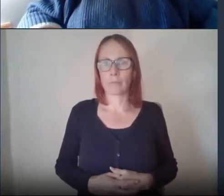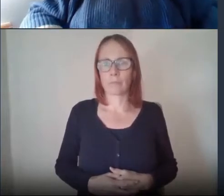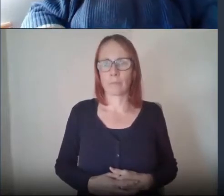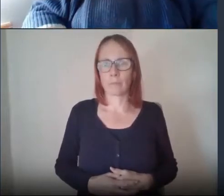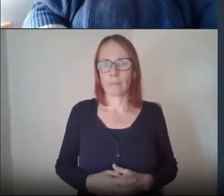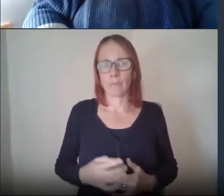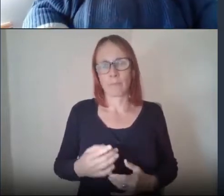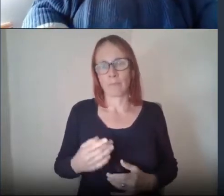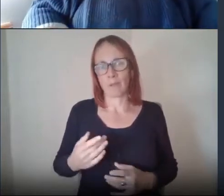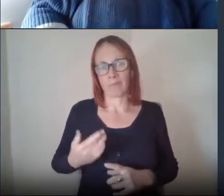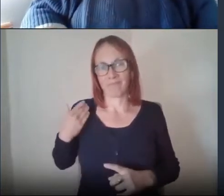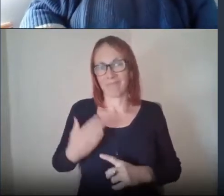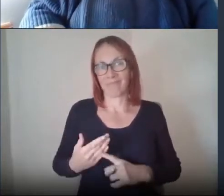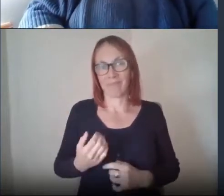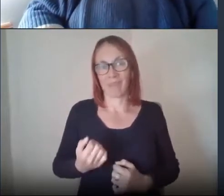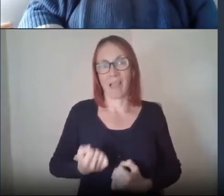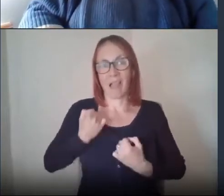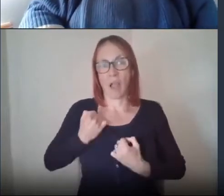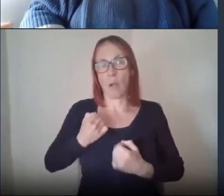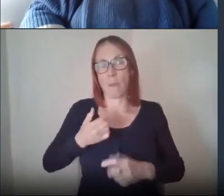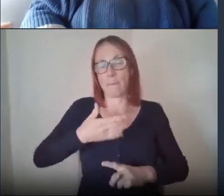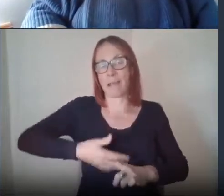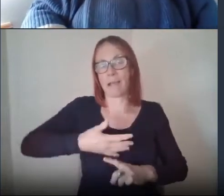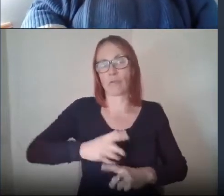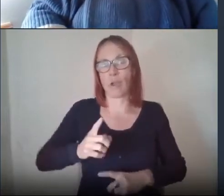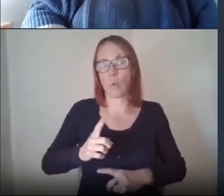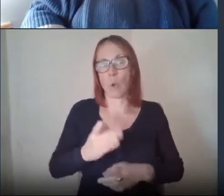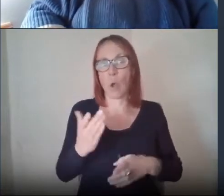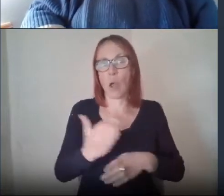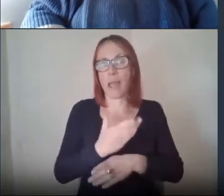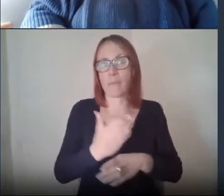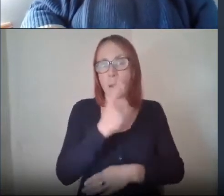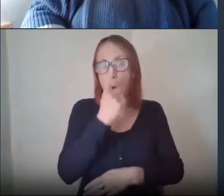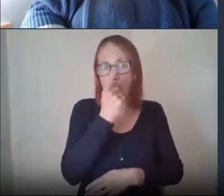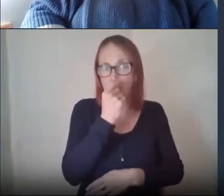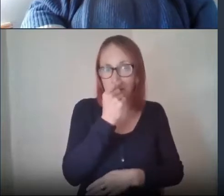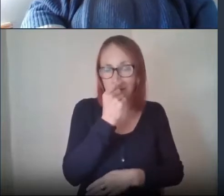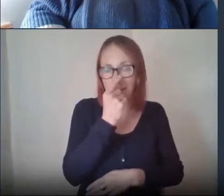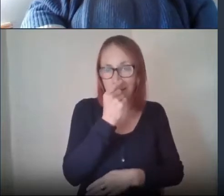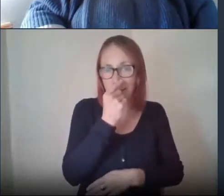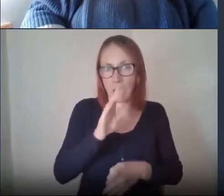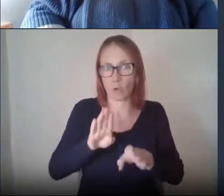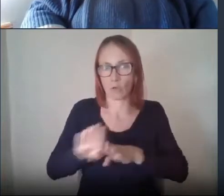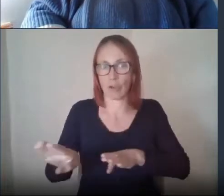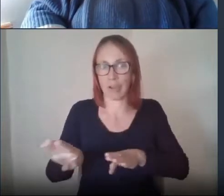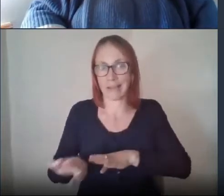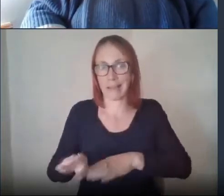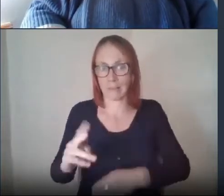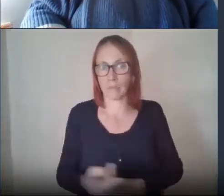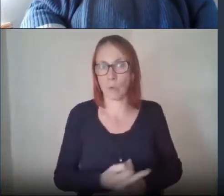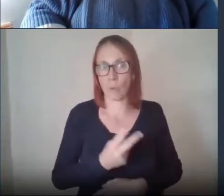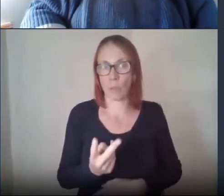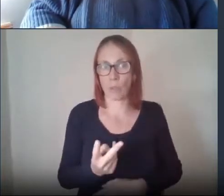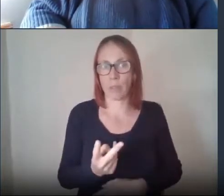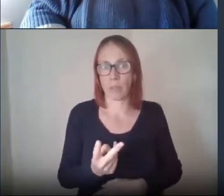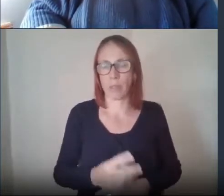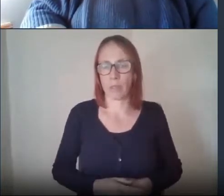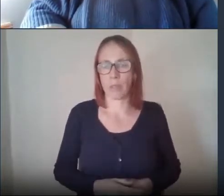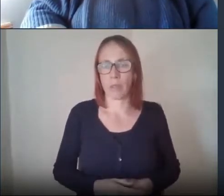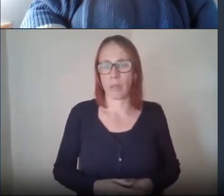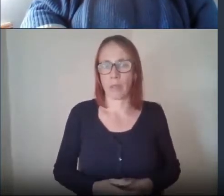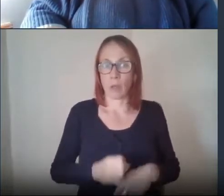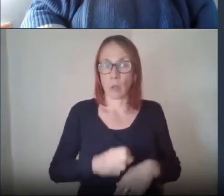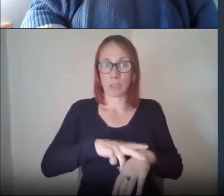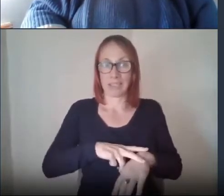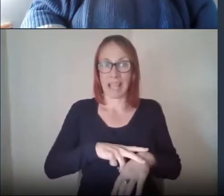background has mainly been in employability and training and i have a team a staff team here